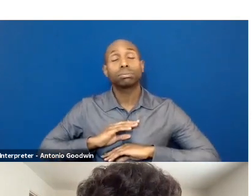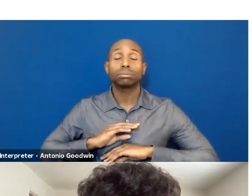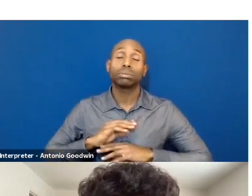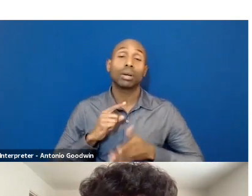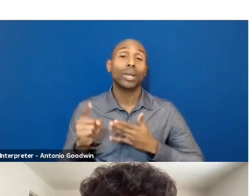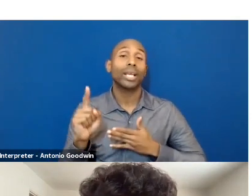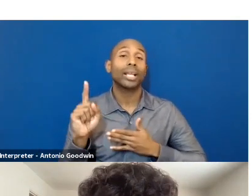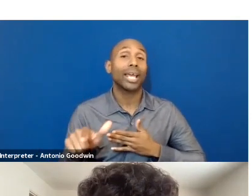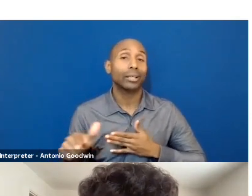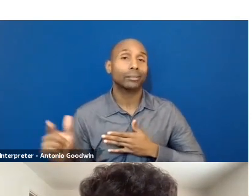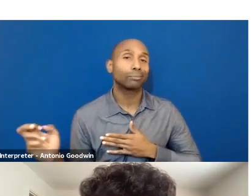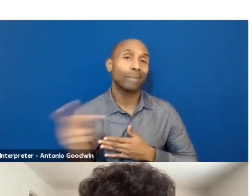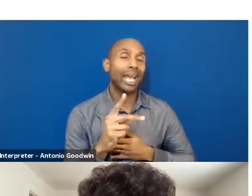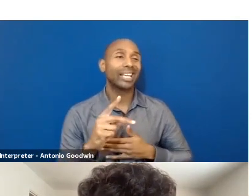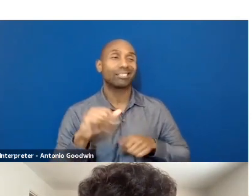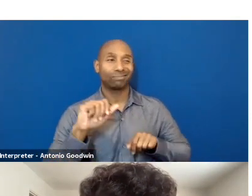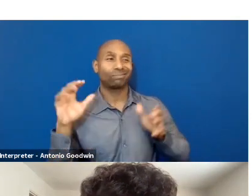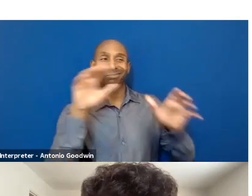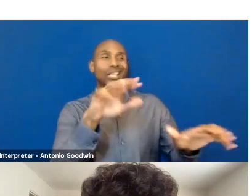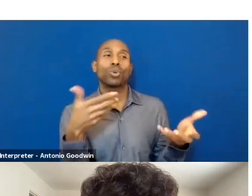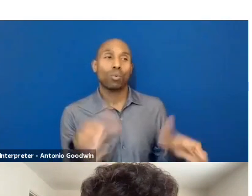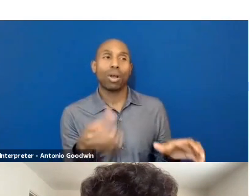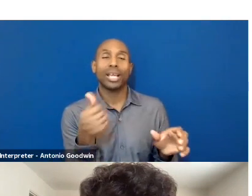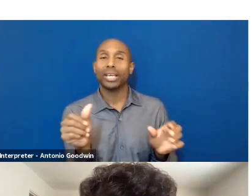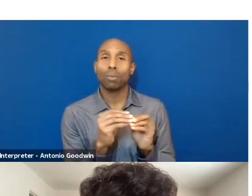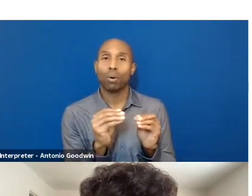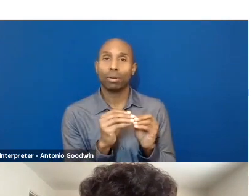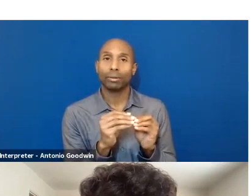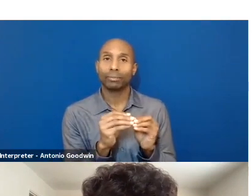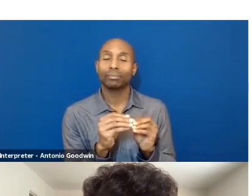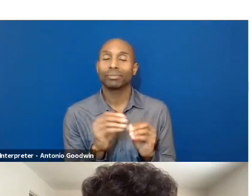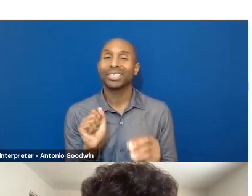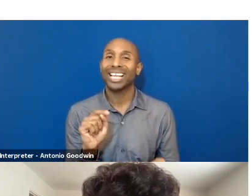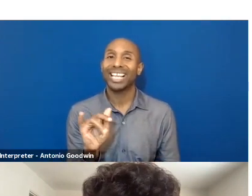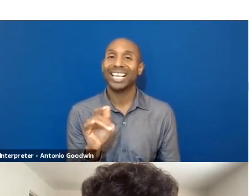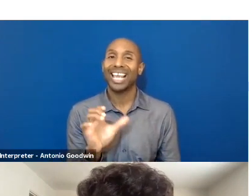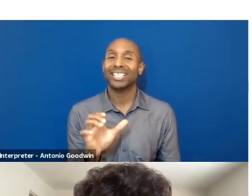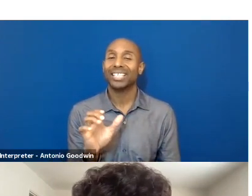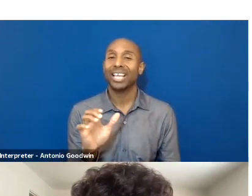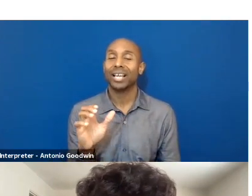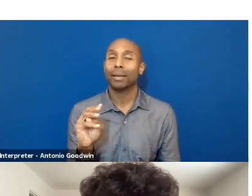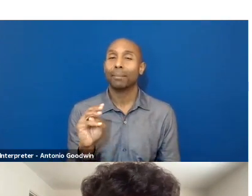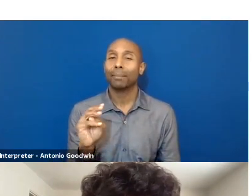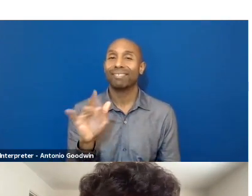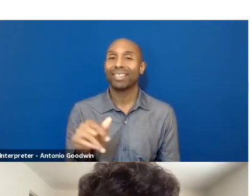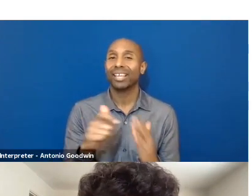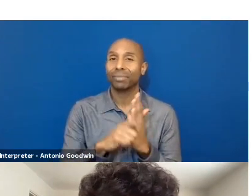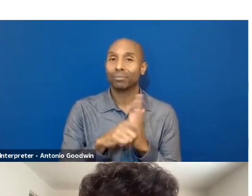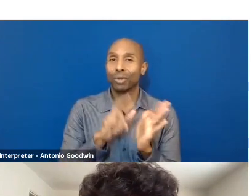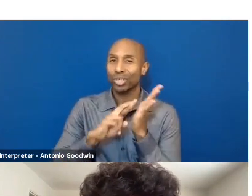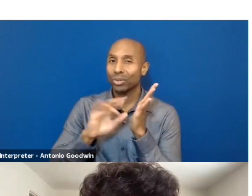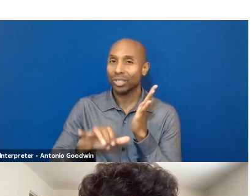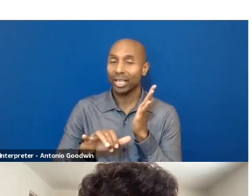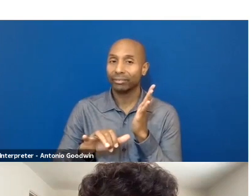or the few weeks later, at least before the end of the month, there was this research in the Atlantic. And that free returns